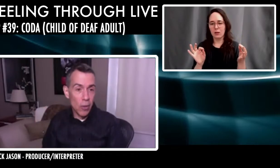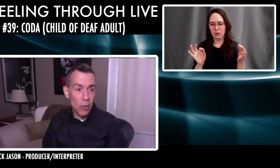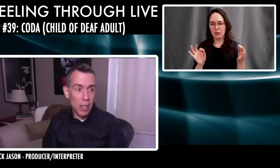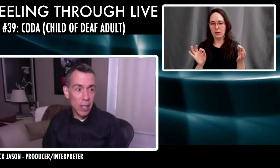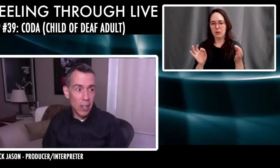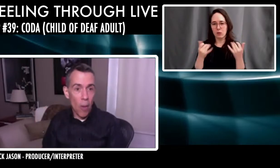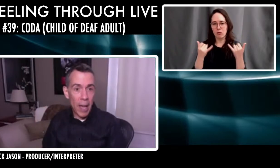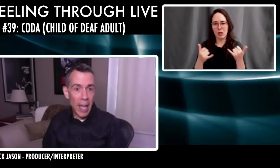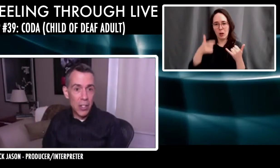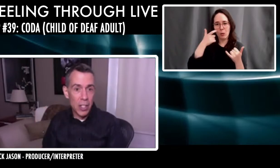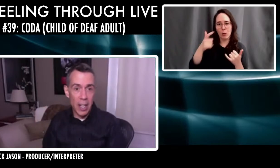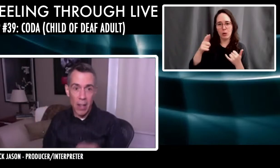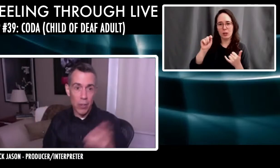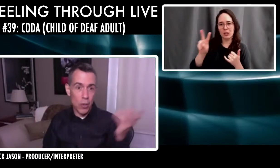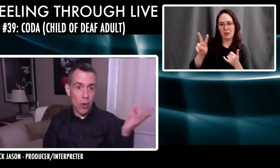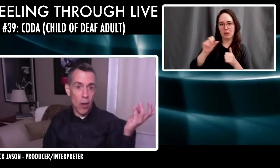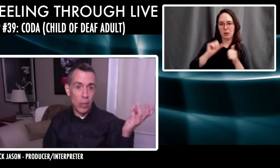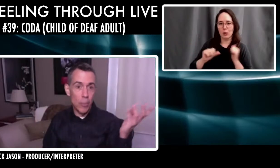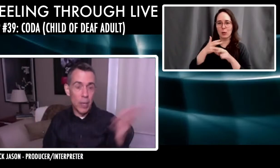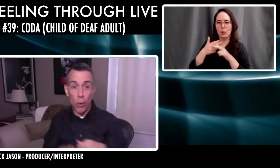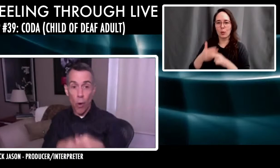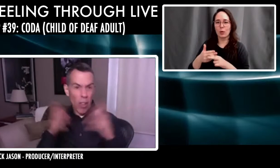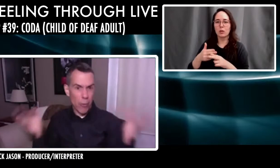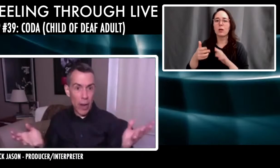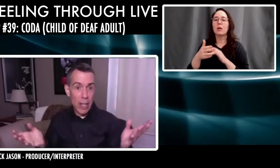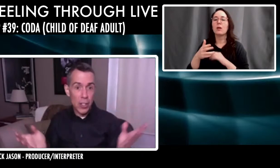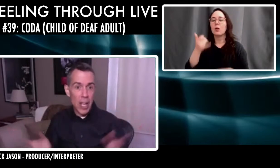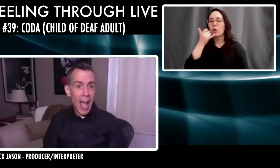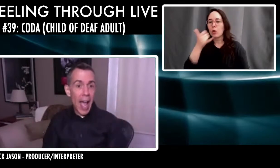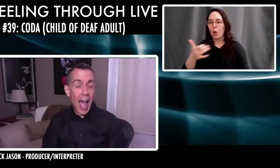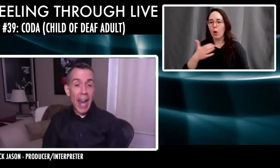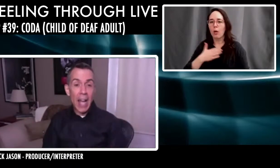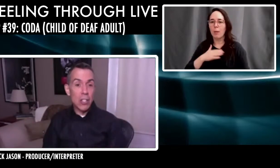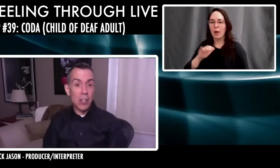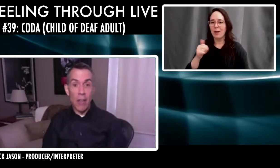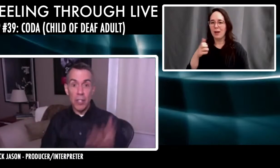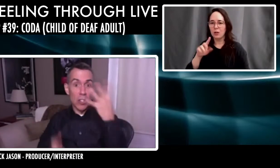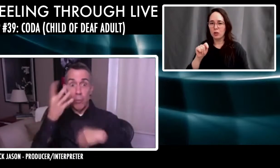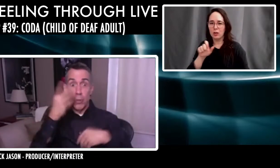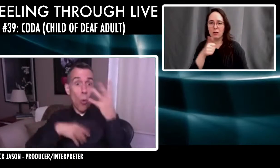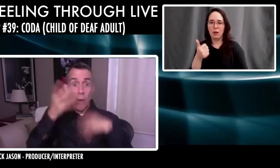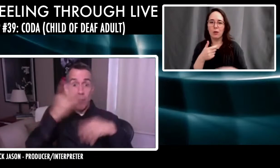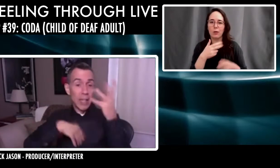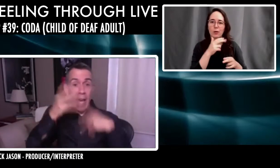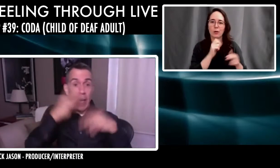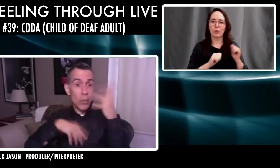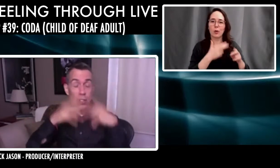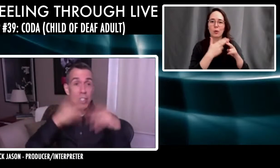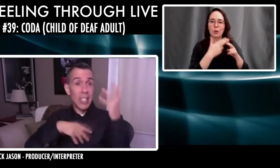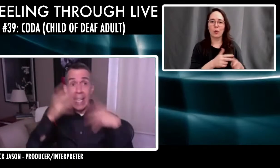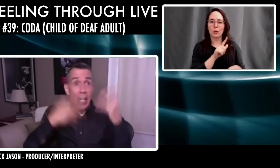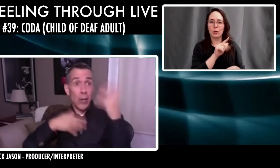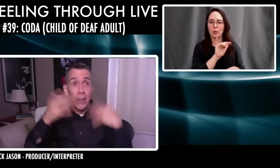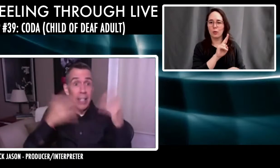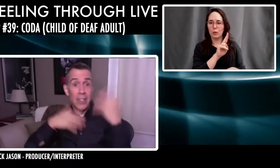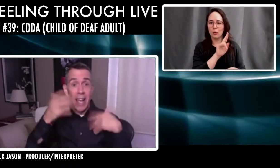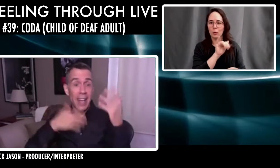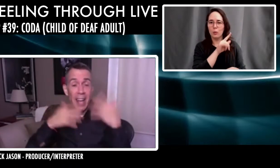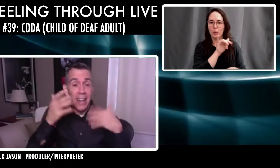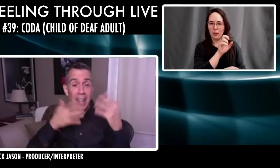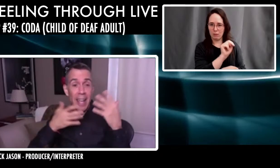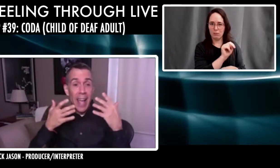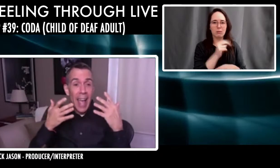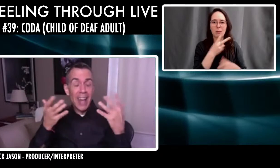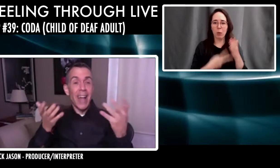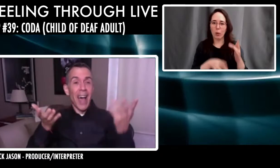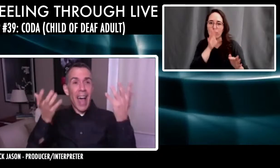show called, uh, call my agent and another show called Lupin and they're all in French. And I just love to just absorb the language just to hear it. And,